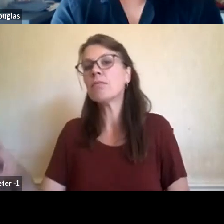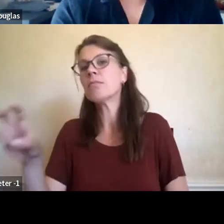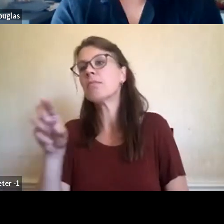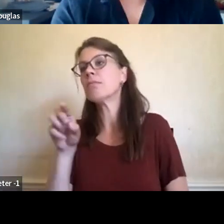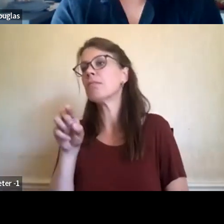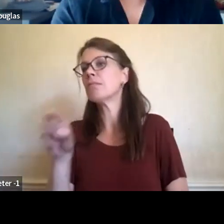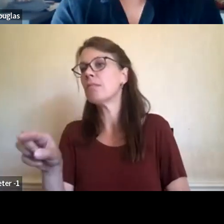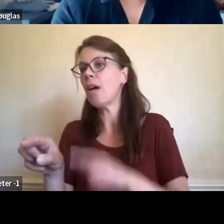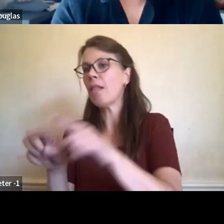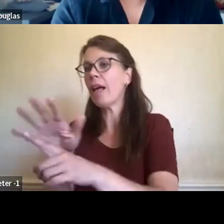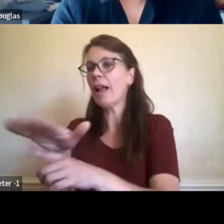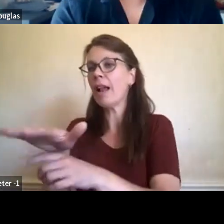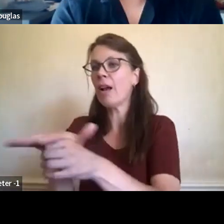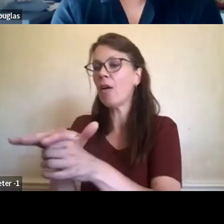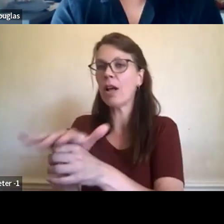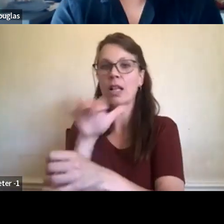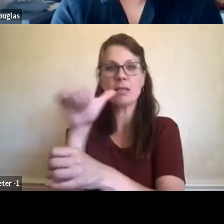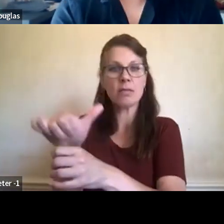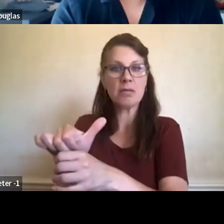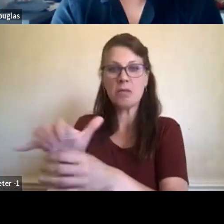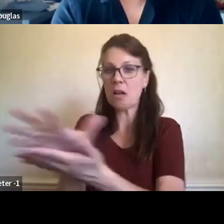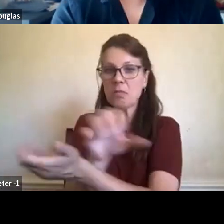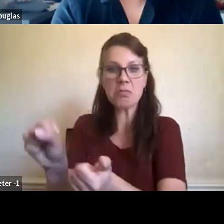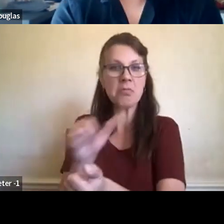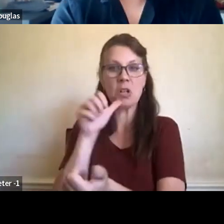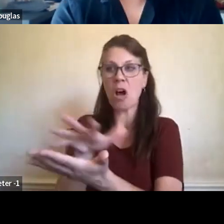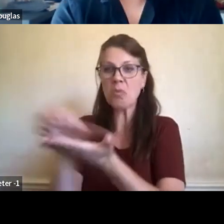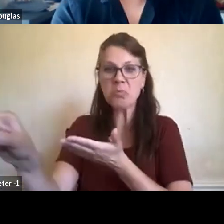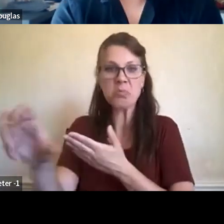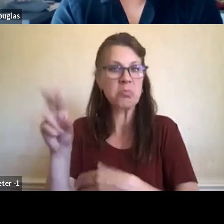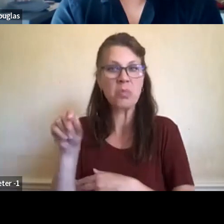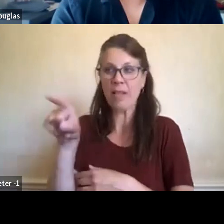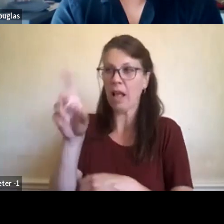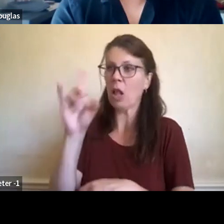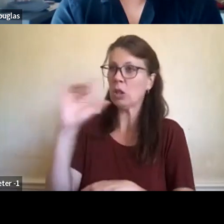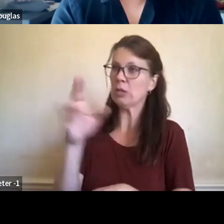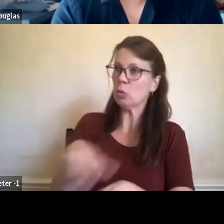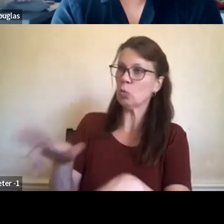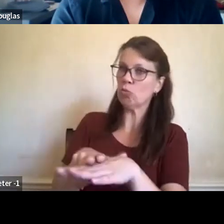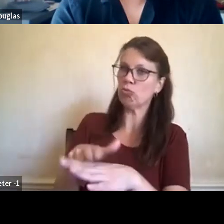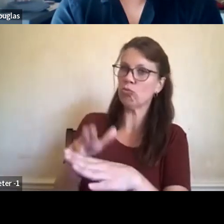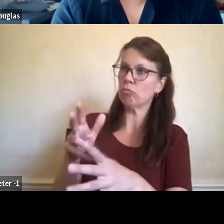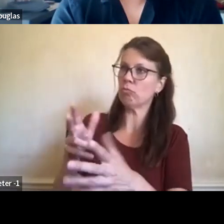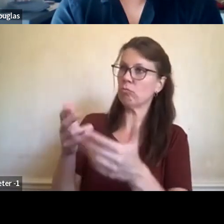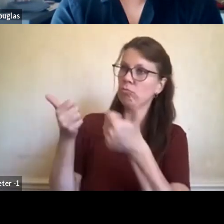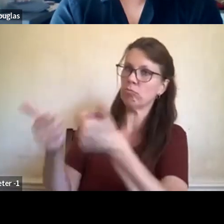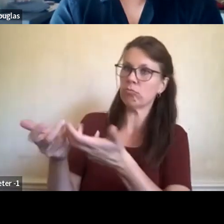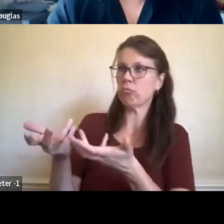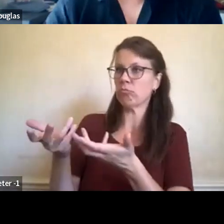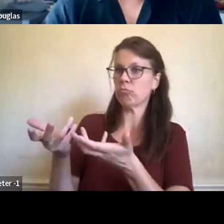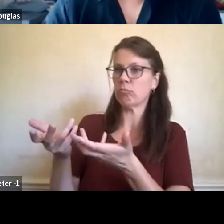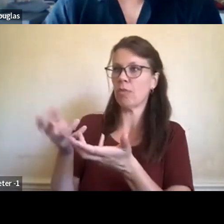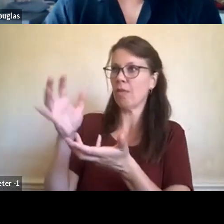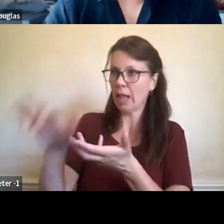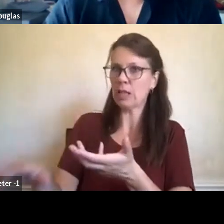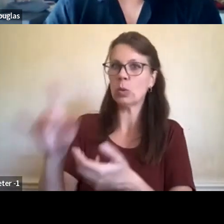indicator. And if you could say, okay, this is what it looks like in its natural cycle, like the Bacola, as we move through